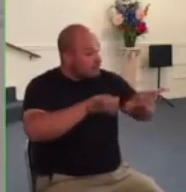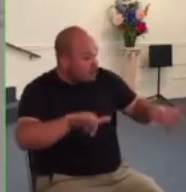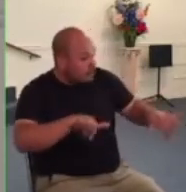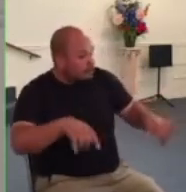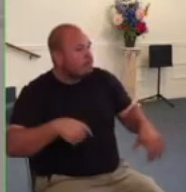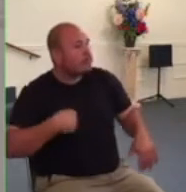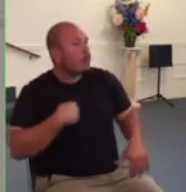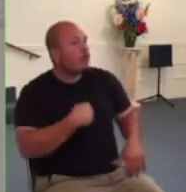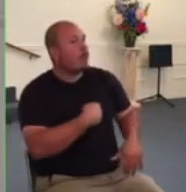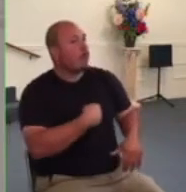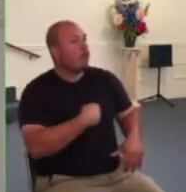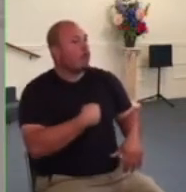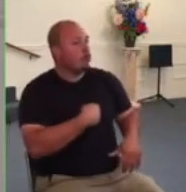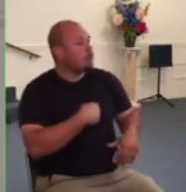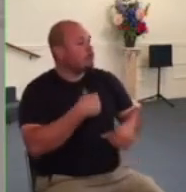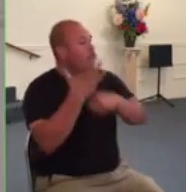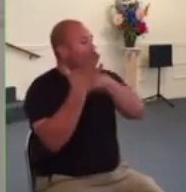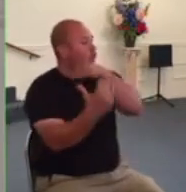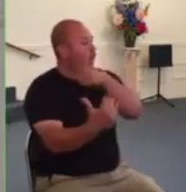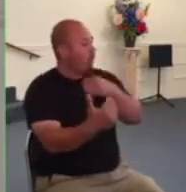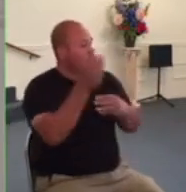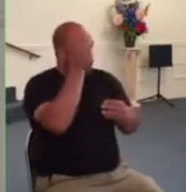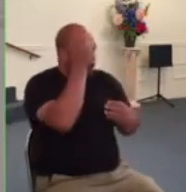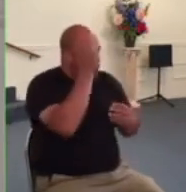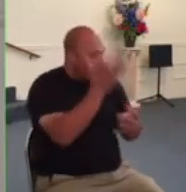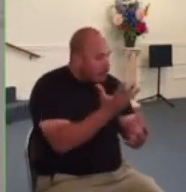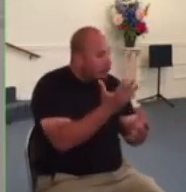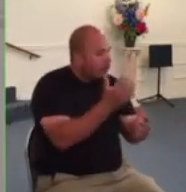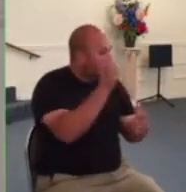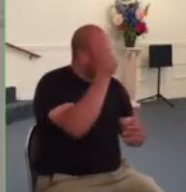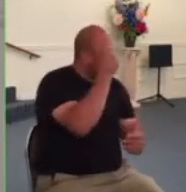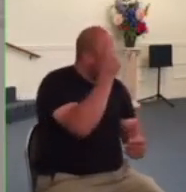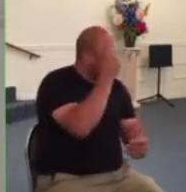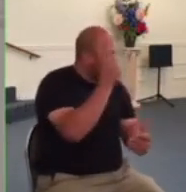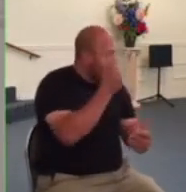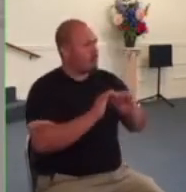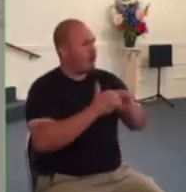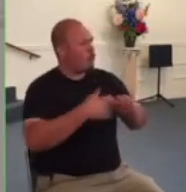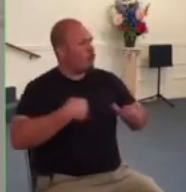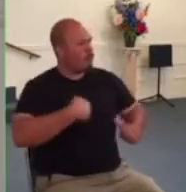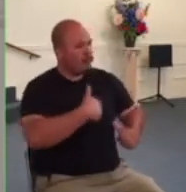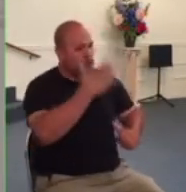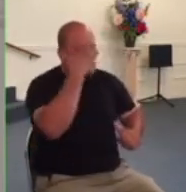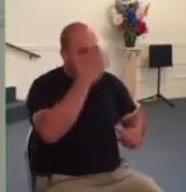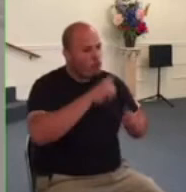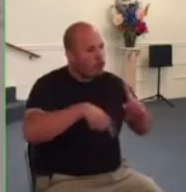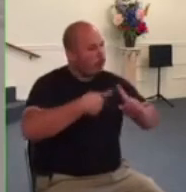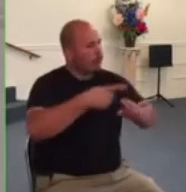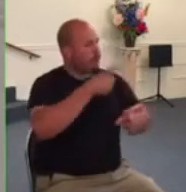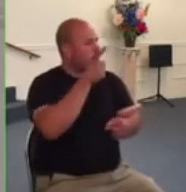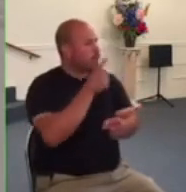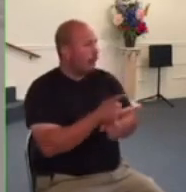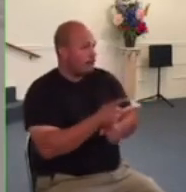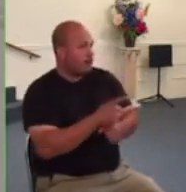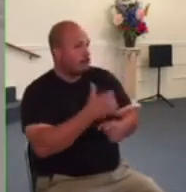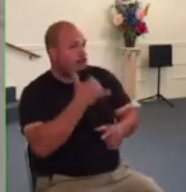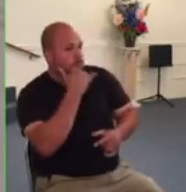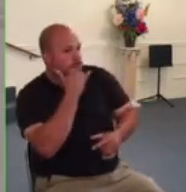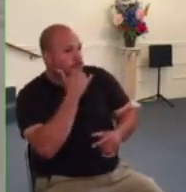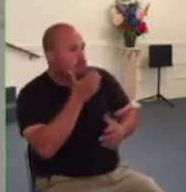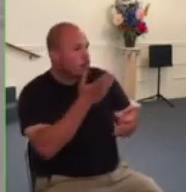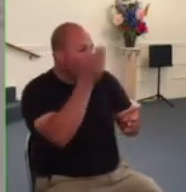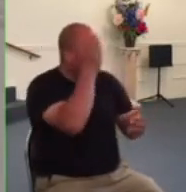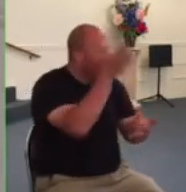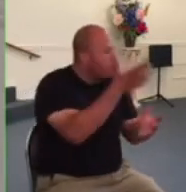call us to obey our government and so how do we know when it's right to obey government authorities and when it's